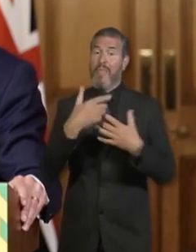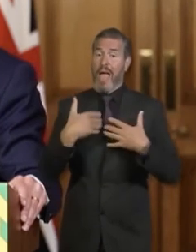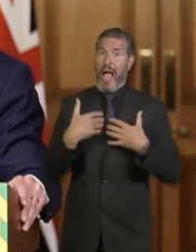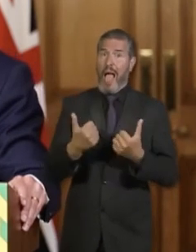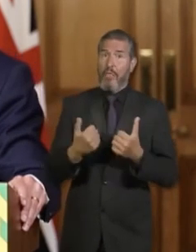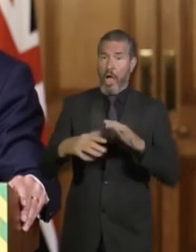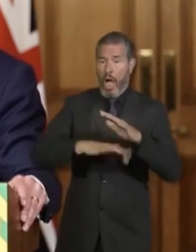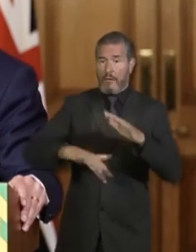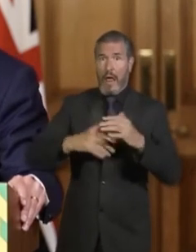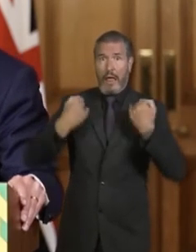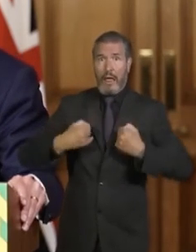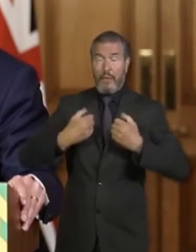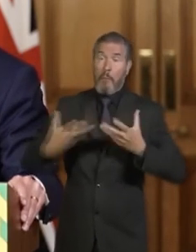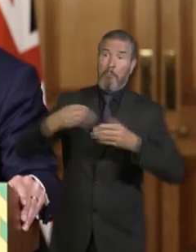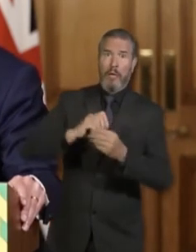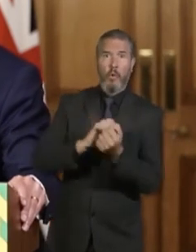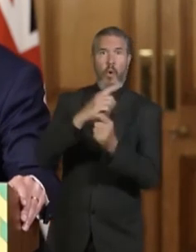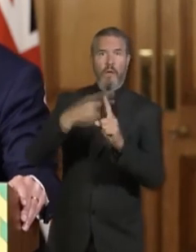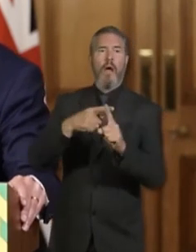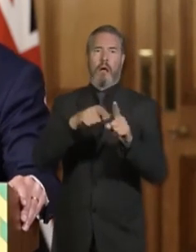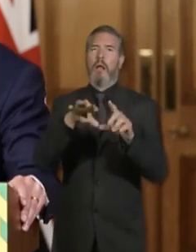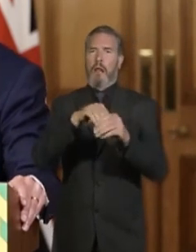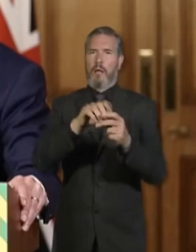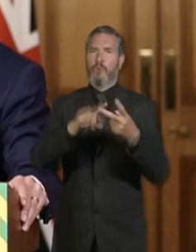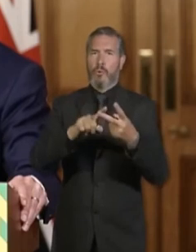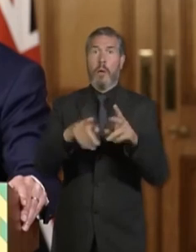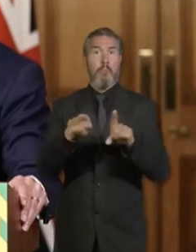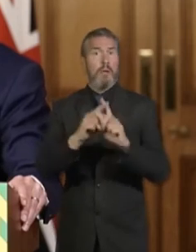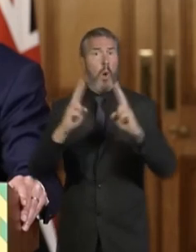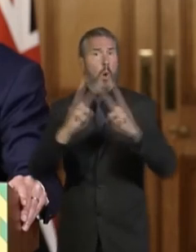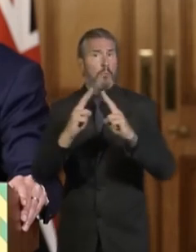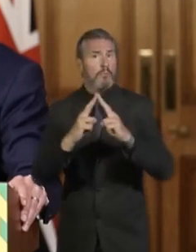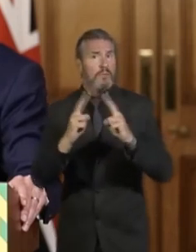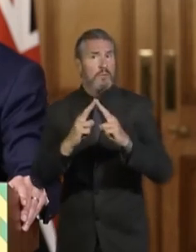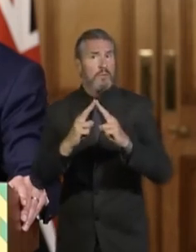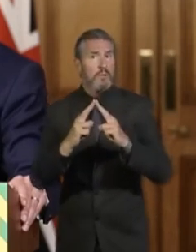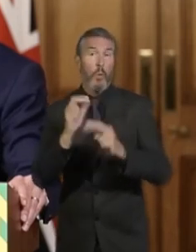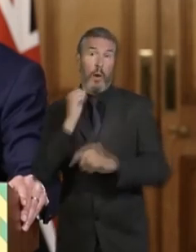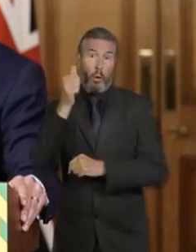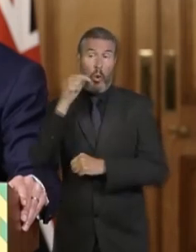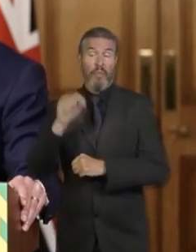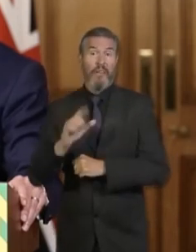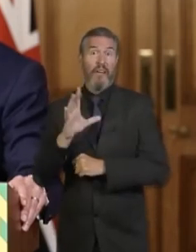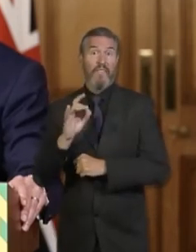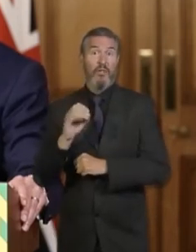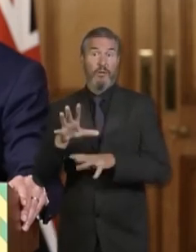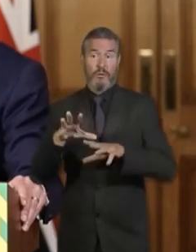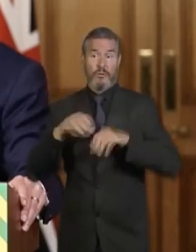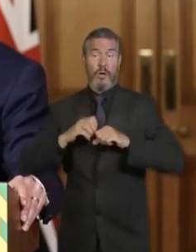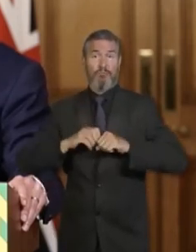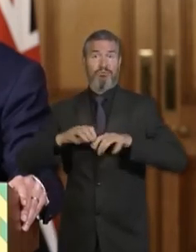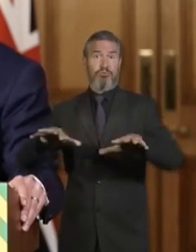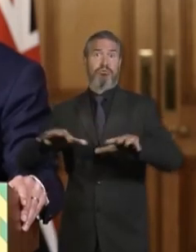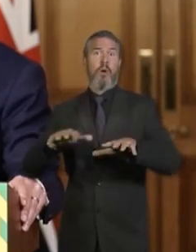such as housing, because we know that diseases like this spread more in lower quality housing, take into account